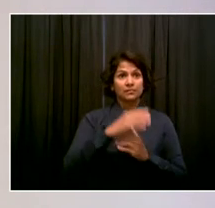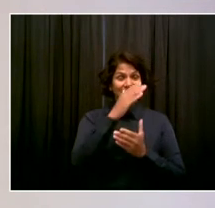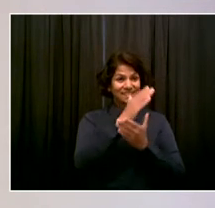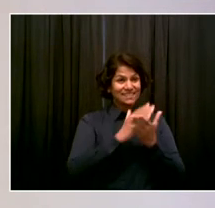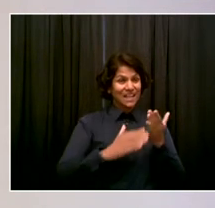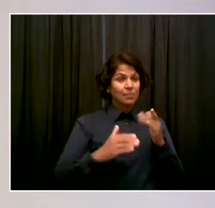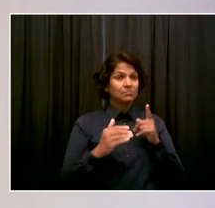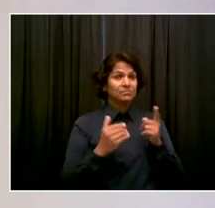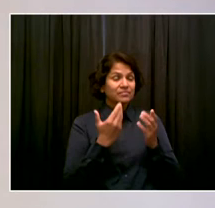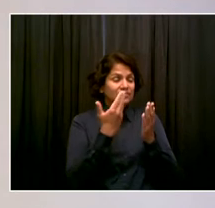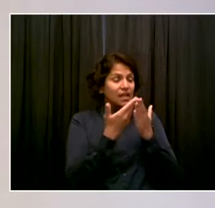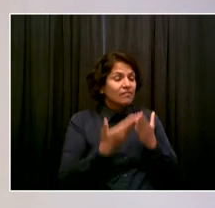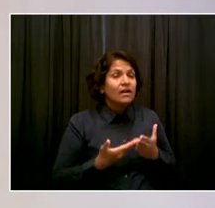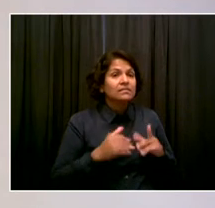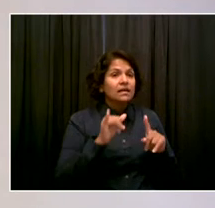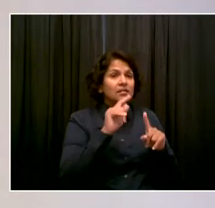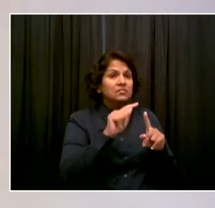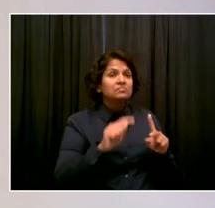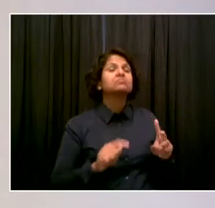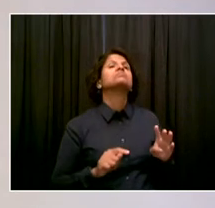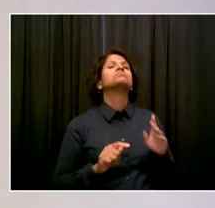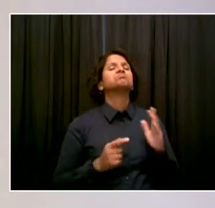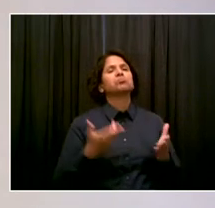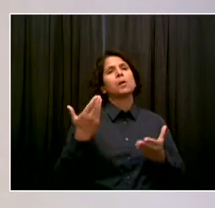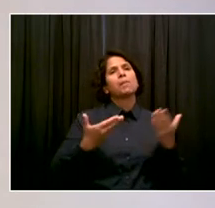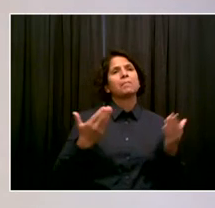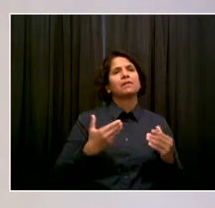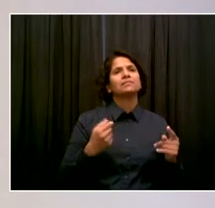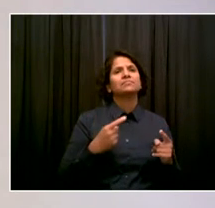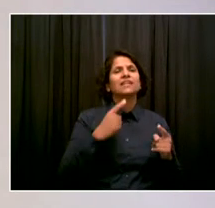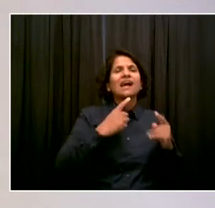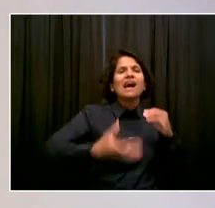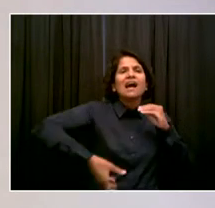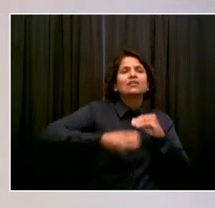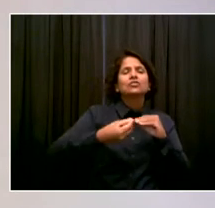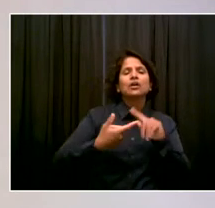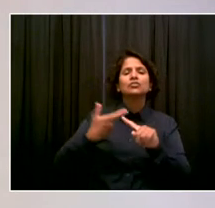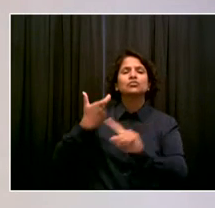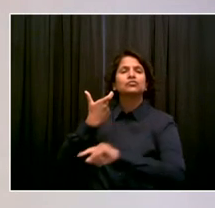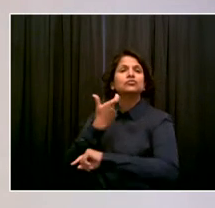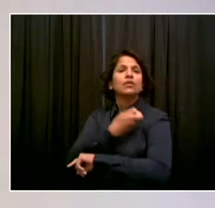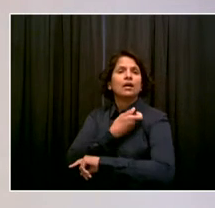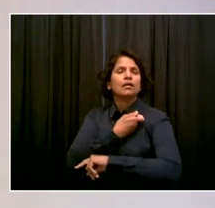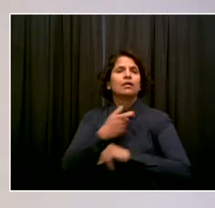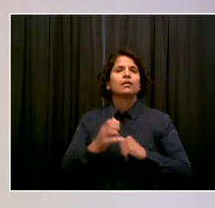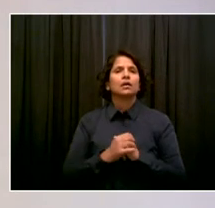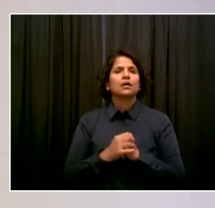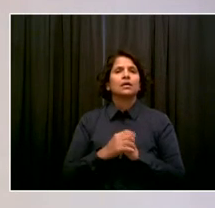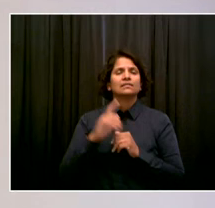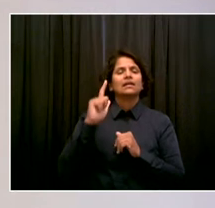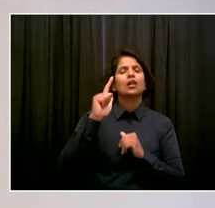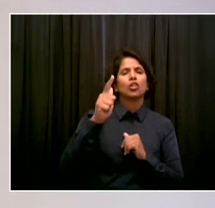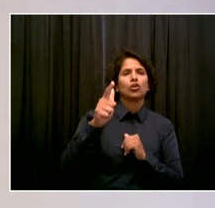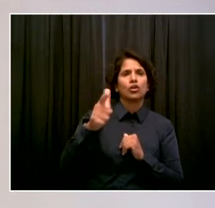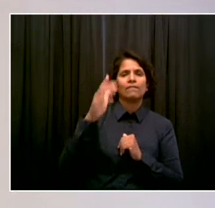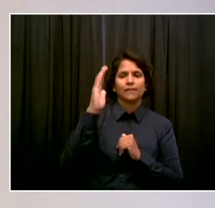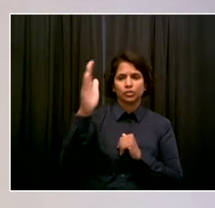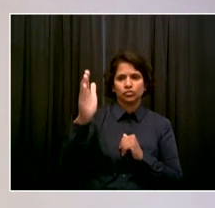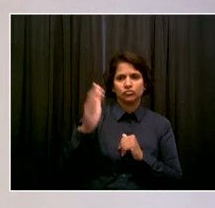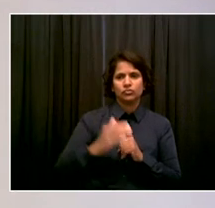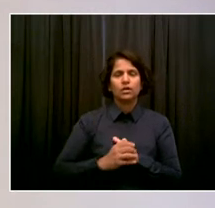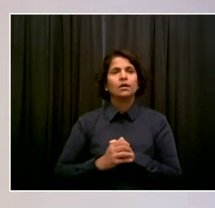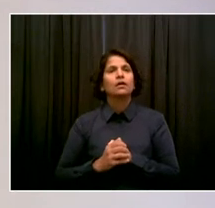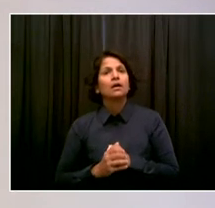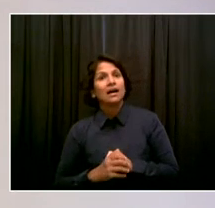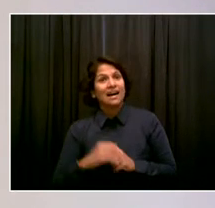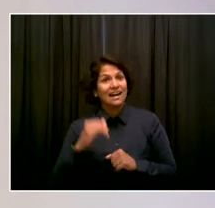shots may be recommended or required a little bit further down the road. If that happens, it's most